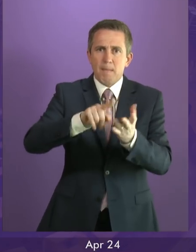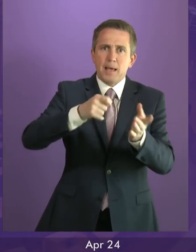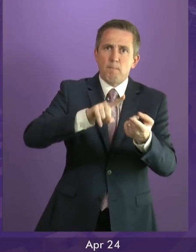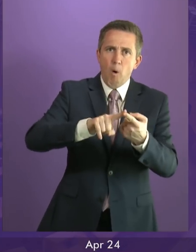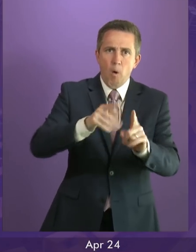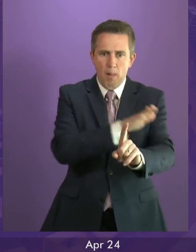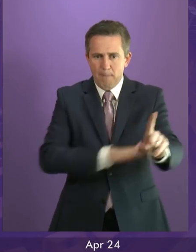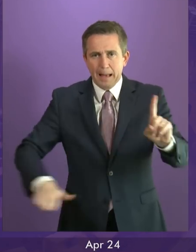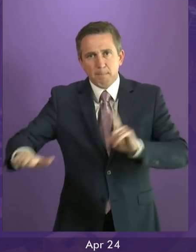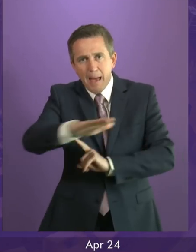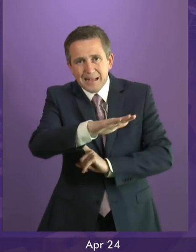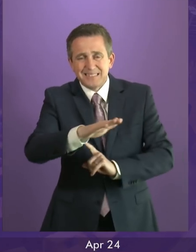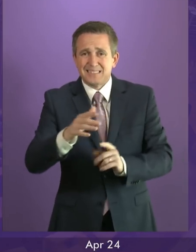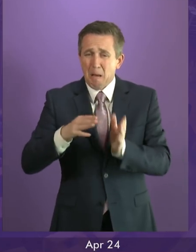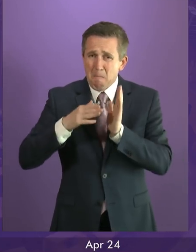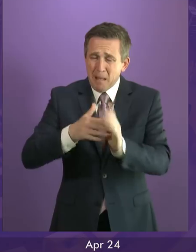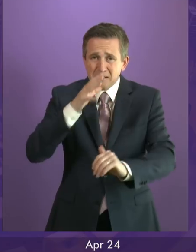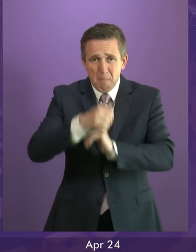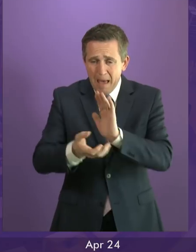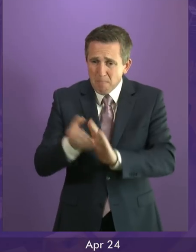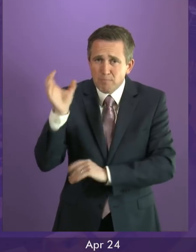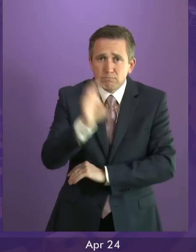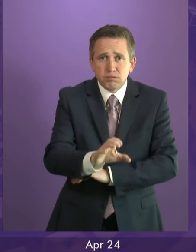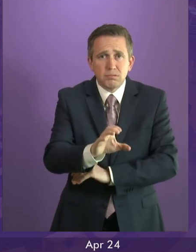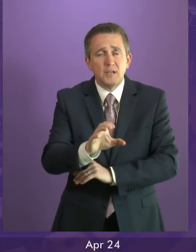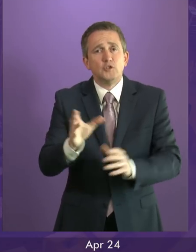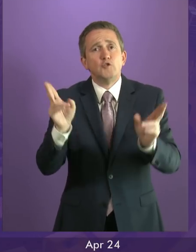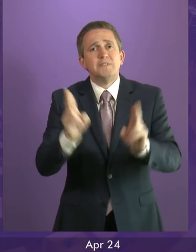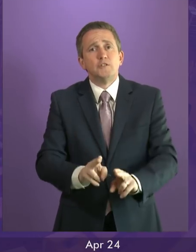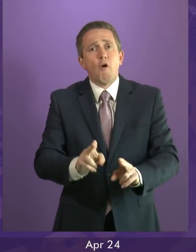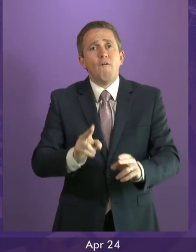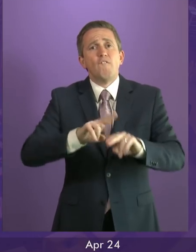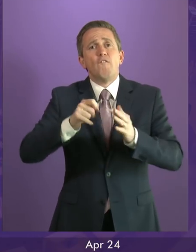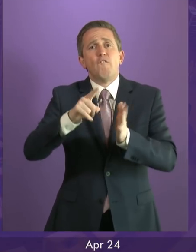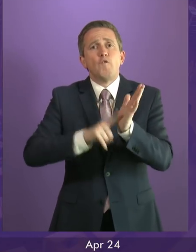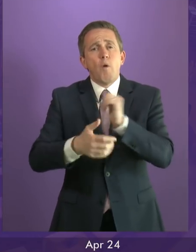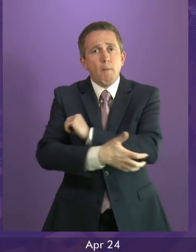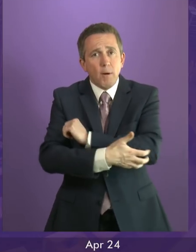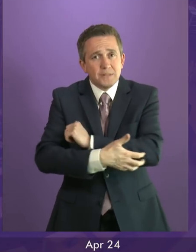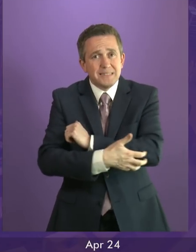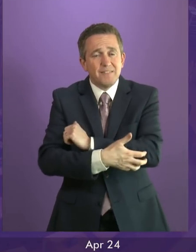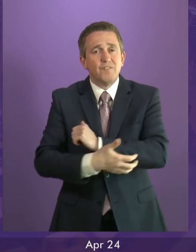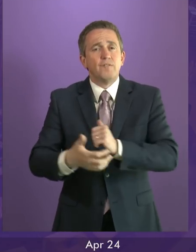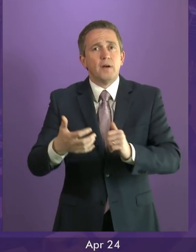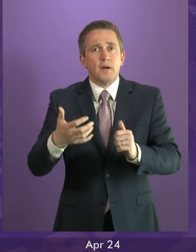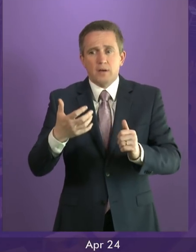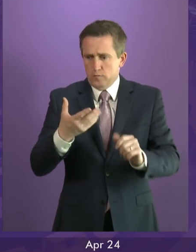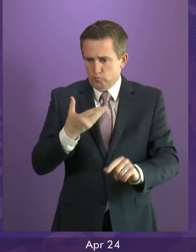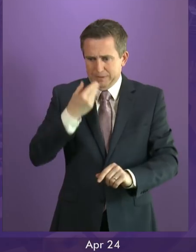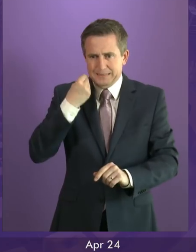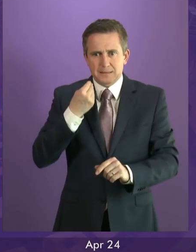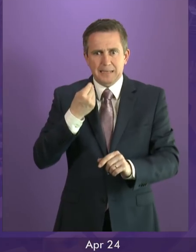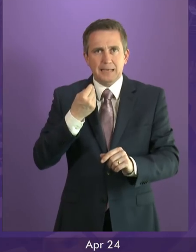have invested millions of pounds in schemes to tackle fuel poverty and low-carbon initiatives. We've just, in recent days,